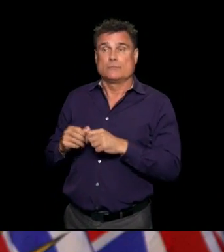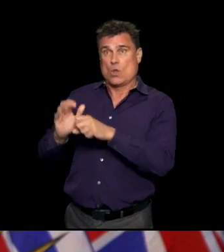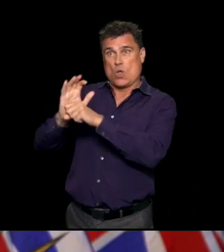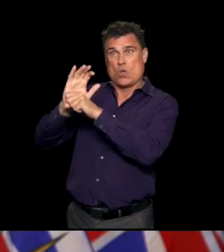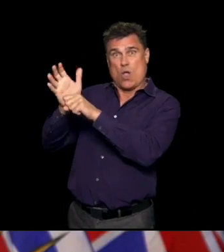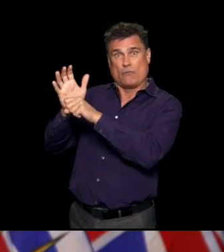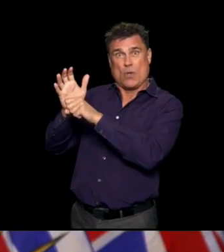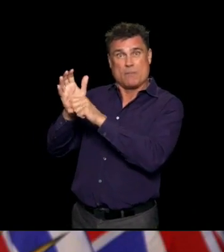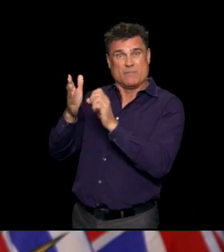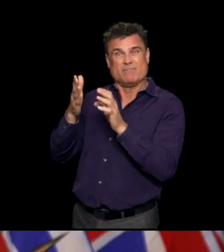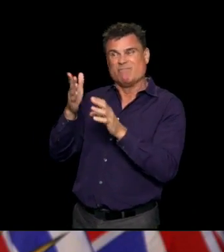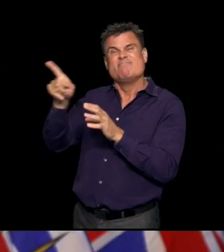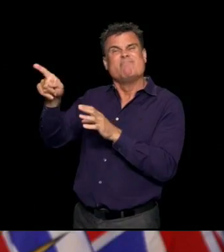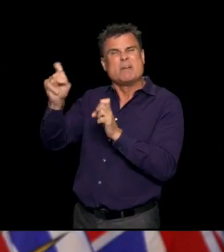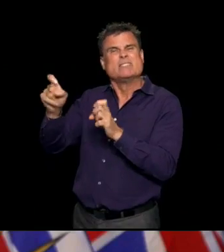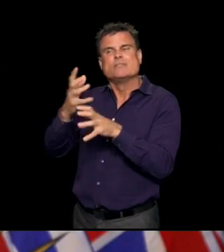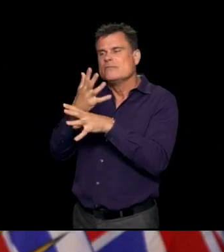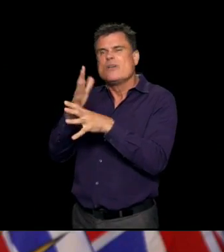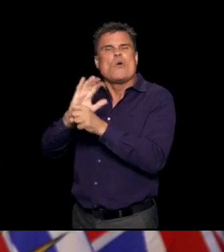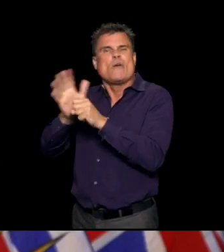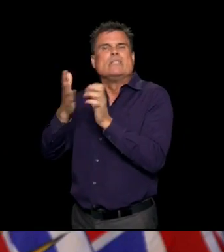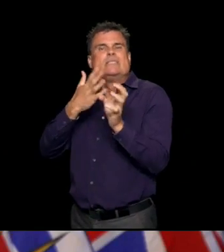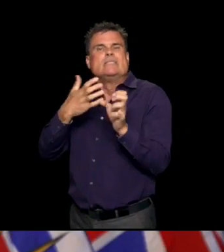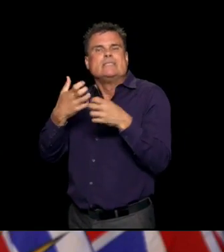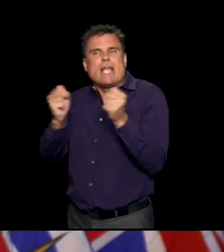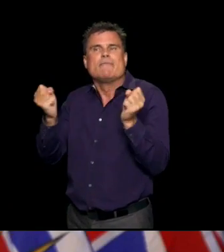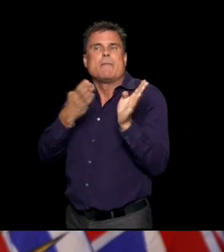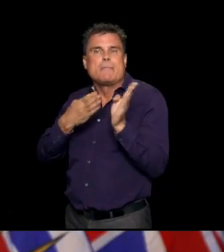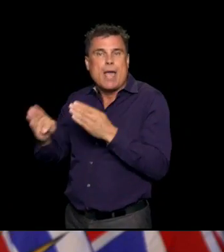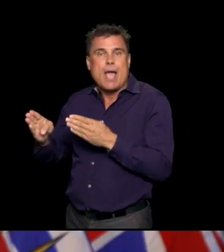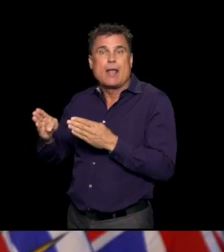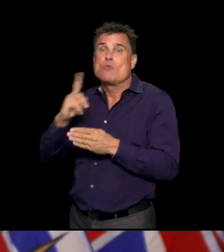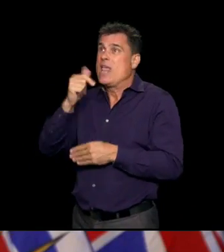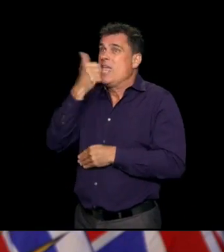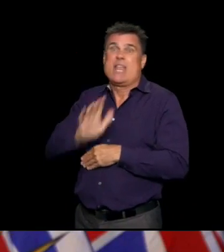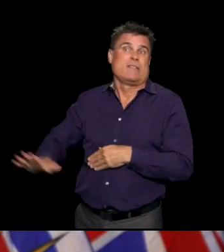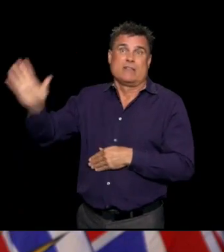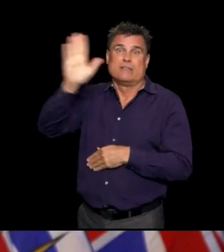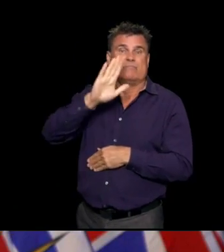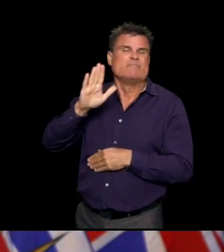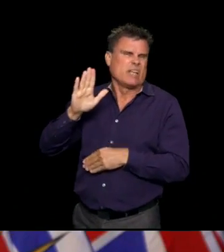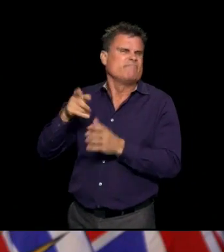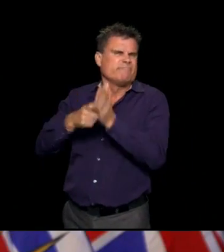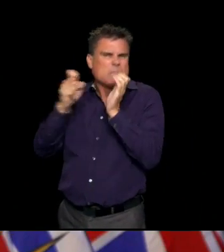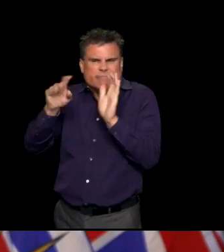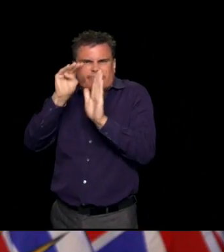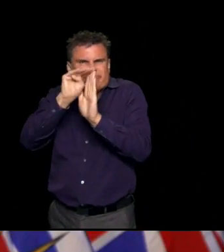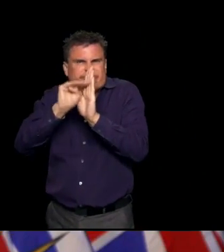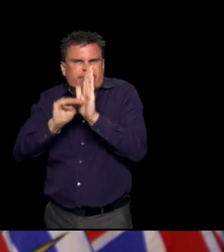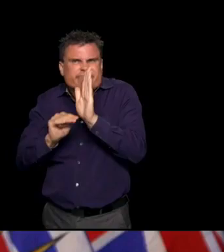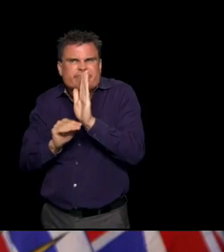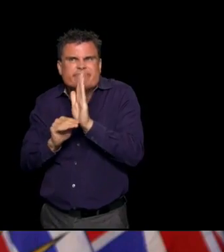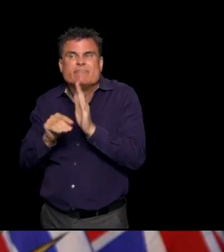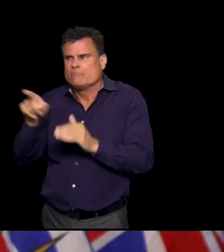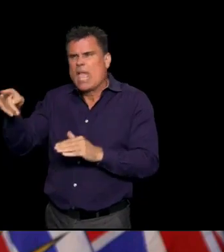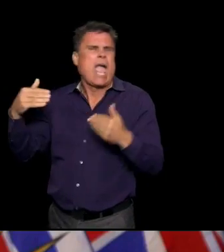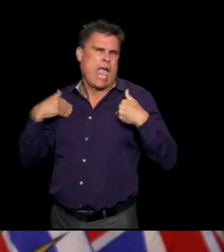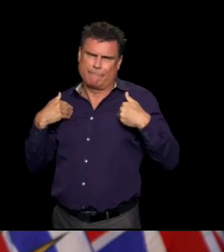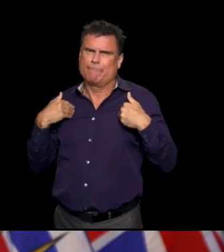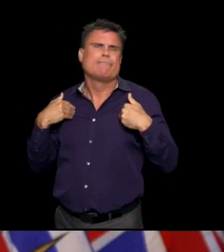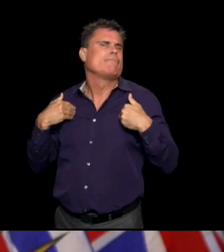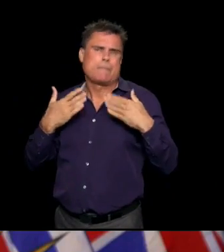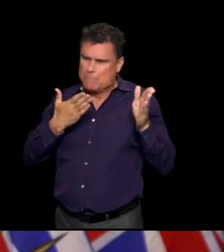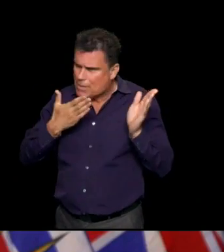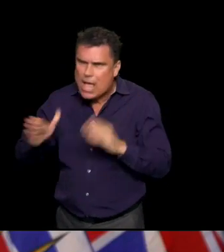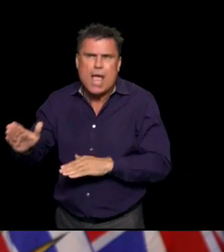in those industrial camp areas and construction sites like this one, are designed to do just that, to protect